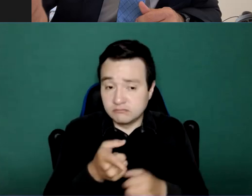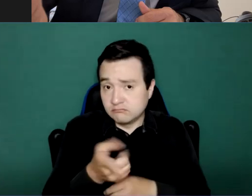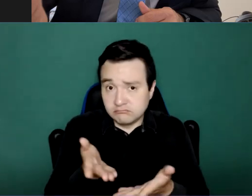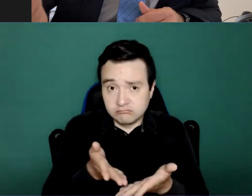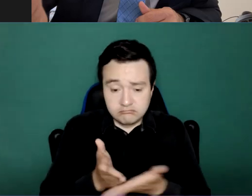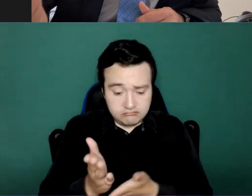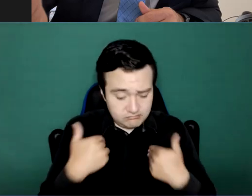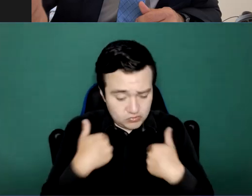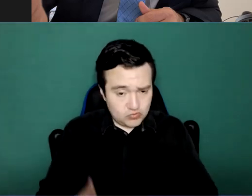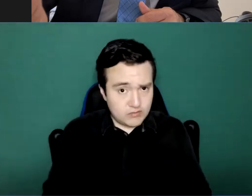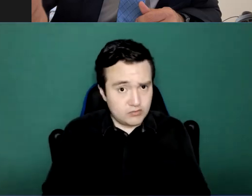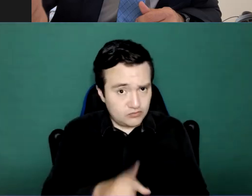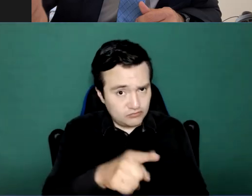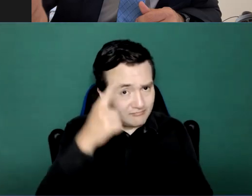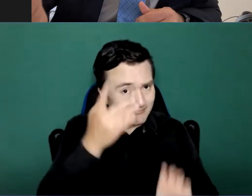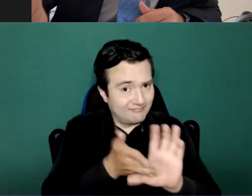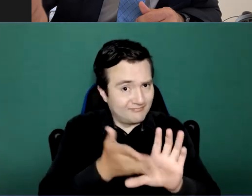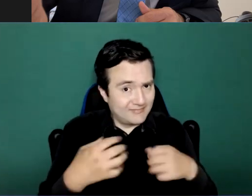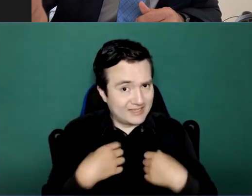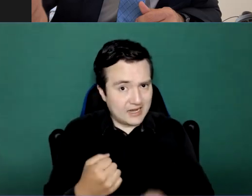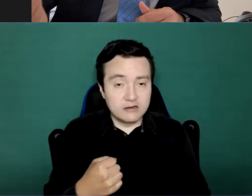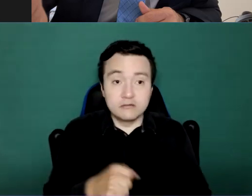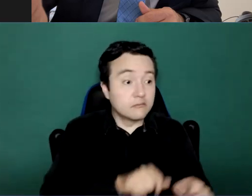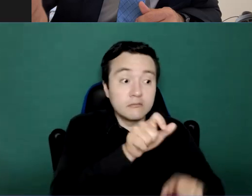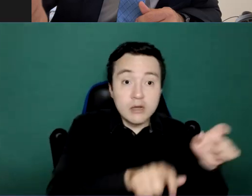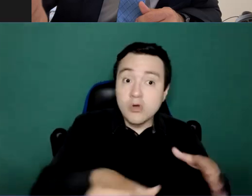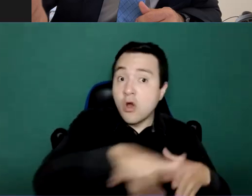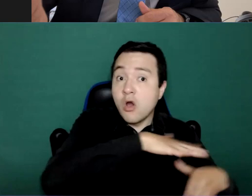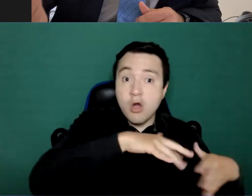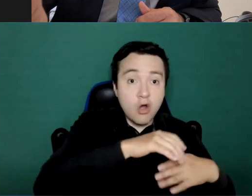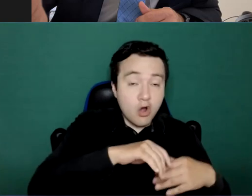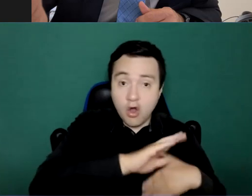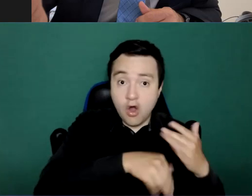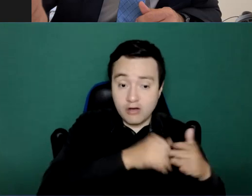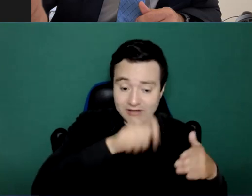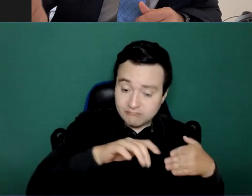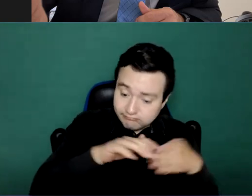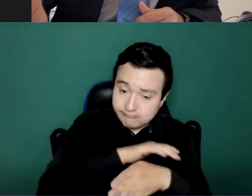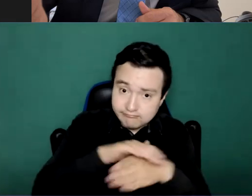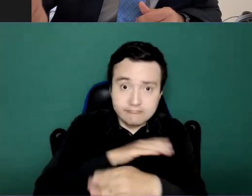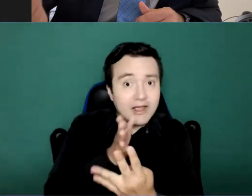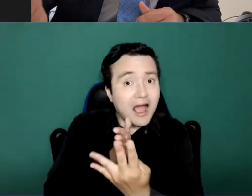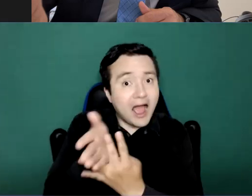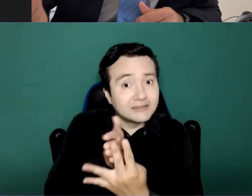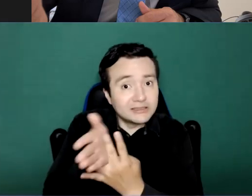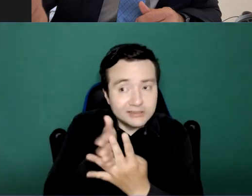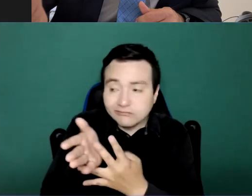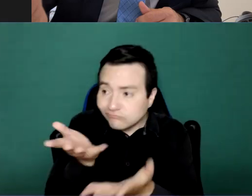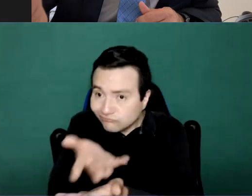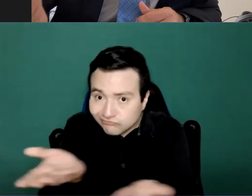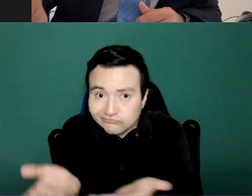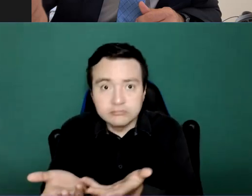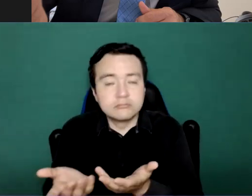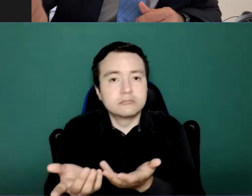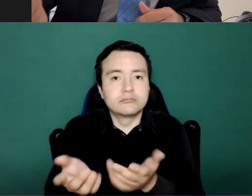full access. This will require comprehensive communication to ensure that mental health and psychosocial support